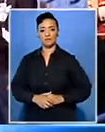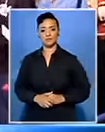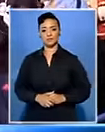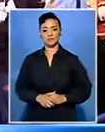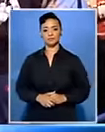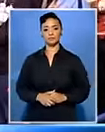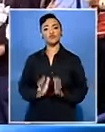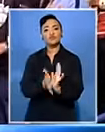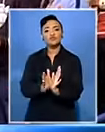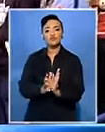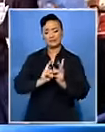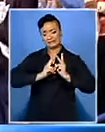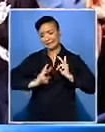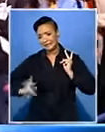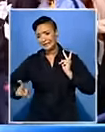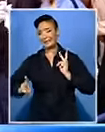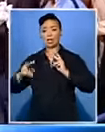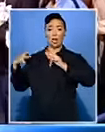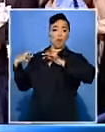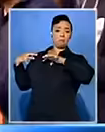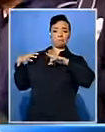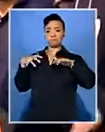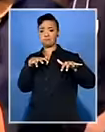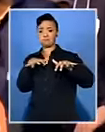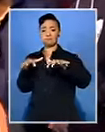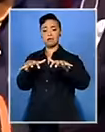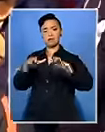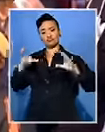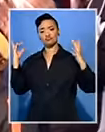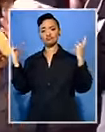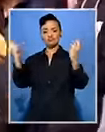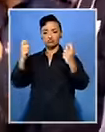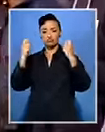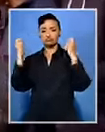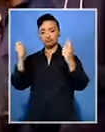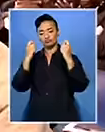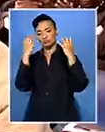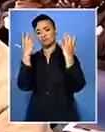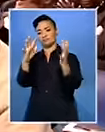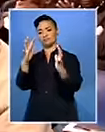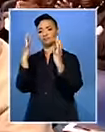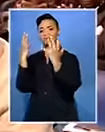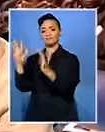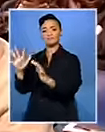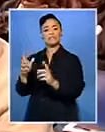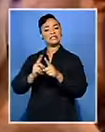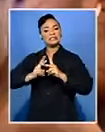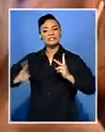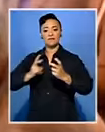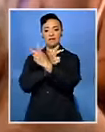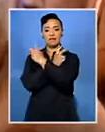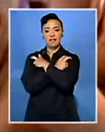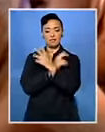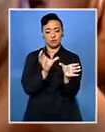Football fans from different clubs came in their numbers to pay their last respects. They were joined by various club bosses,